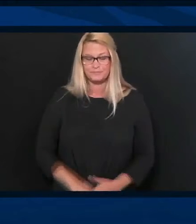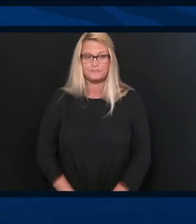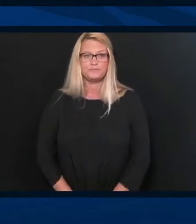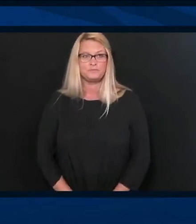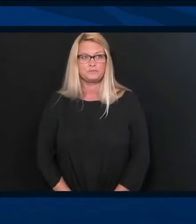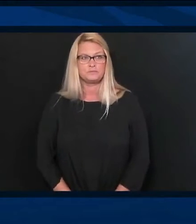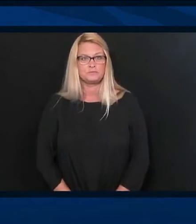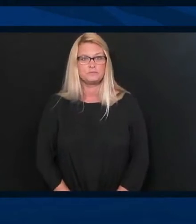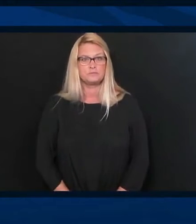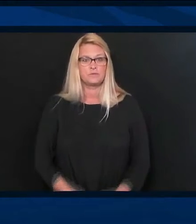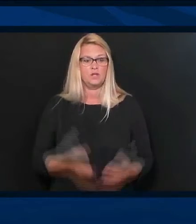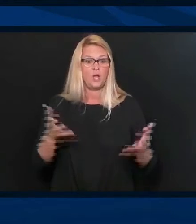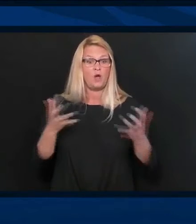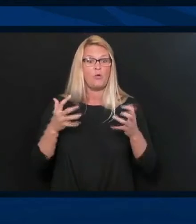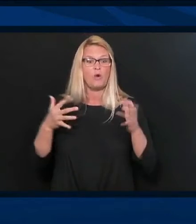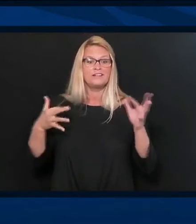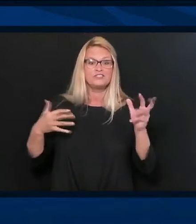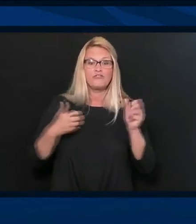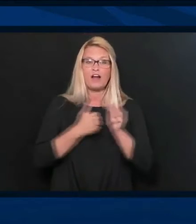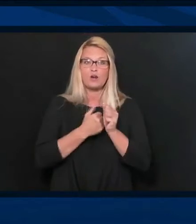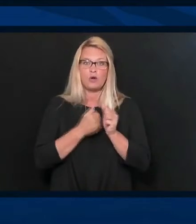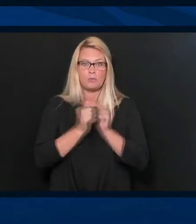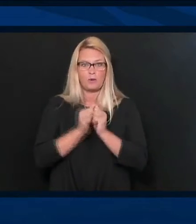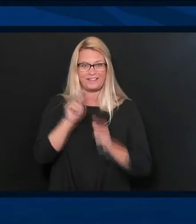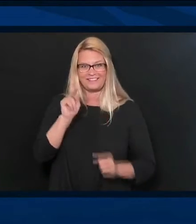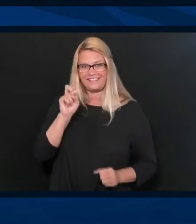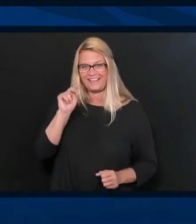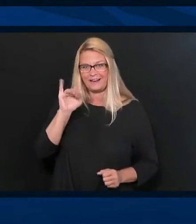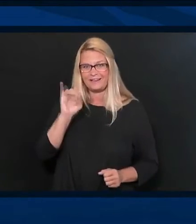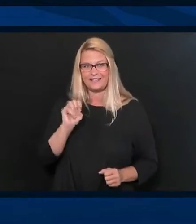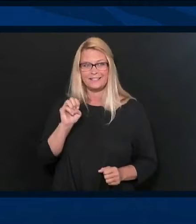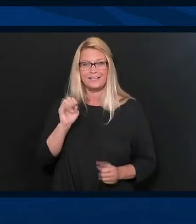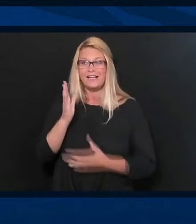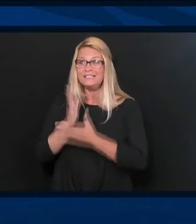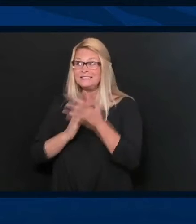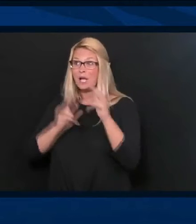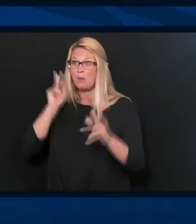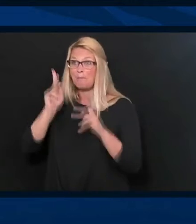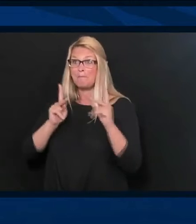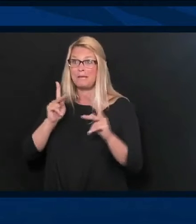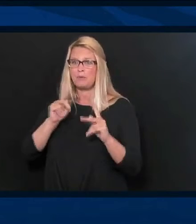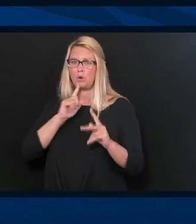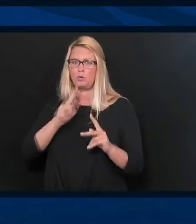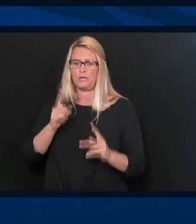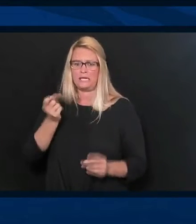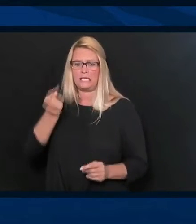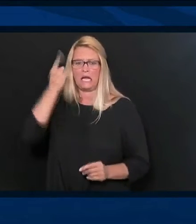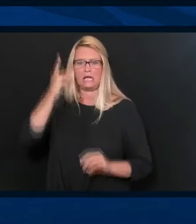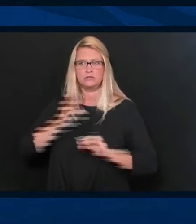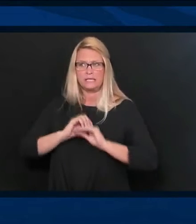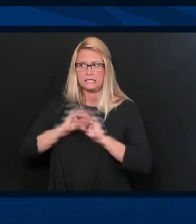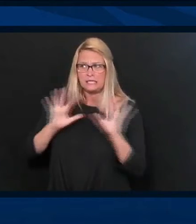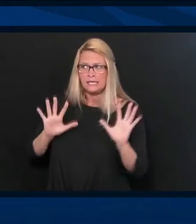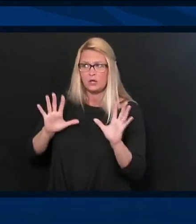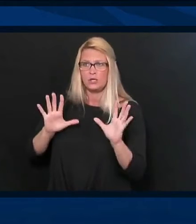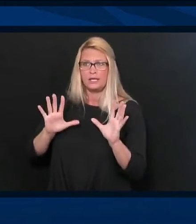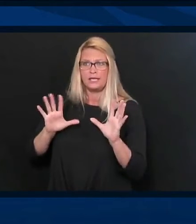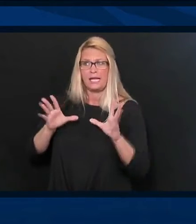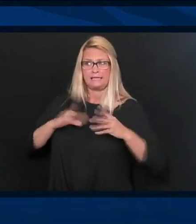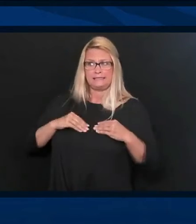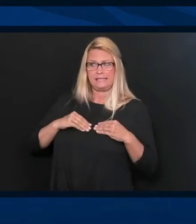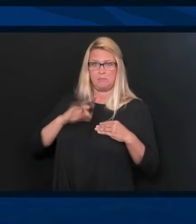follow up a little bit on what Kenny was talking about. Some people take it more seriously than others. And if you are a